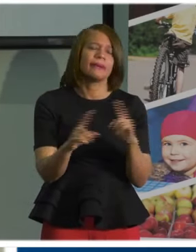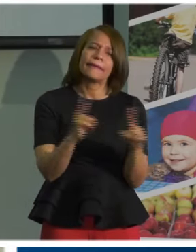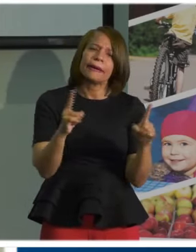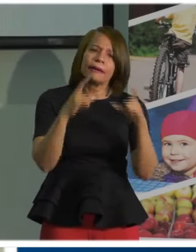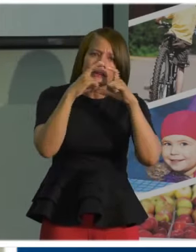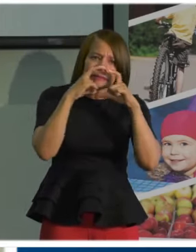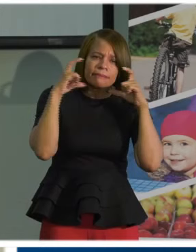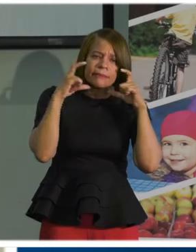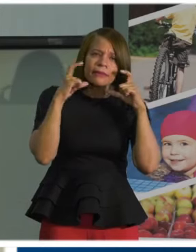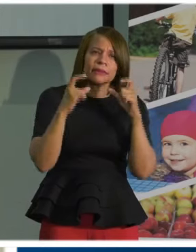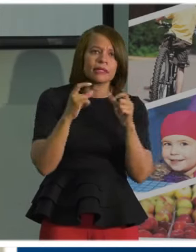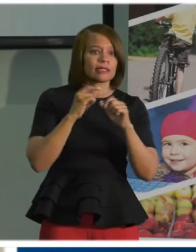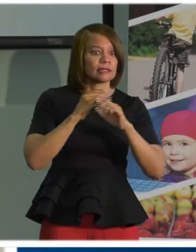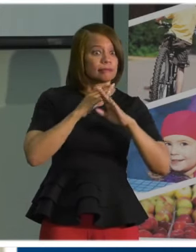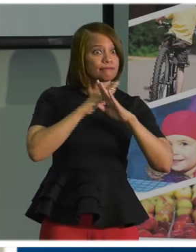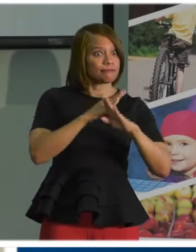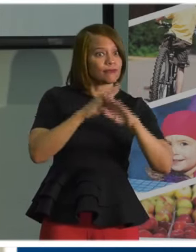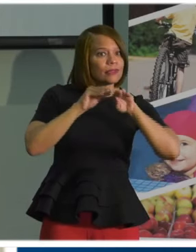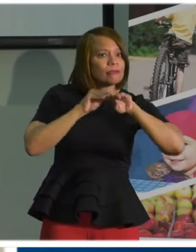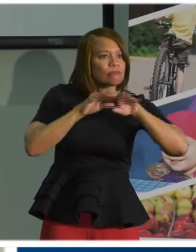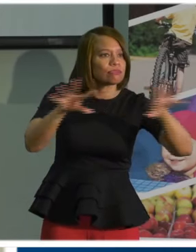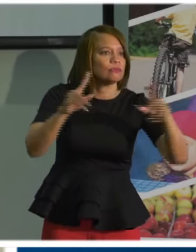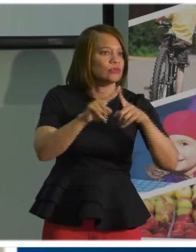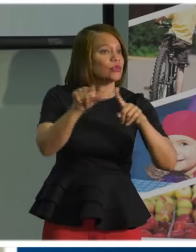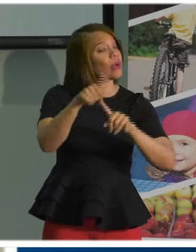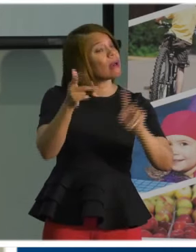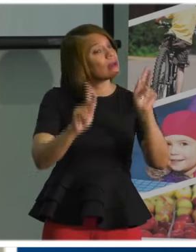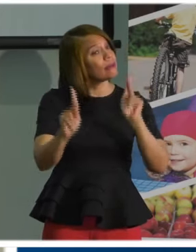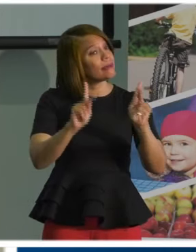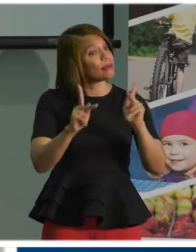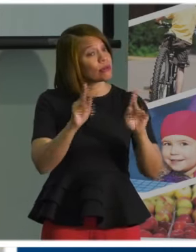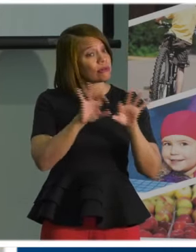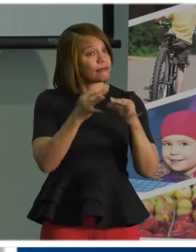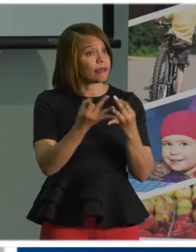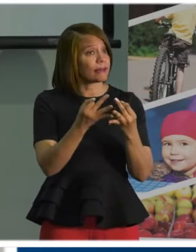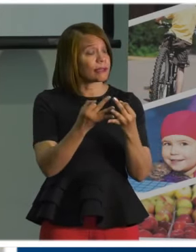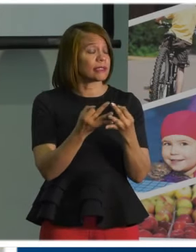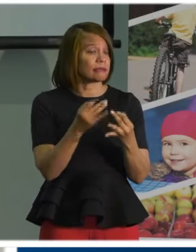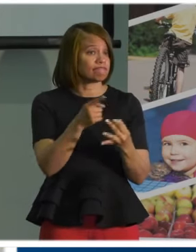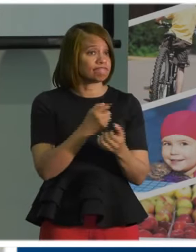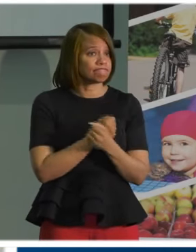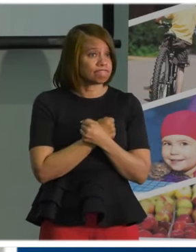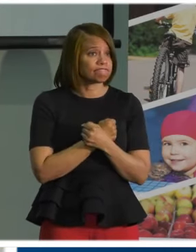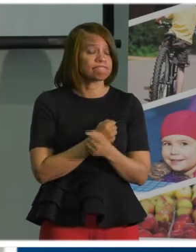from spreading to others that are close to you. Thank you. Thank you, Chris.